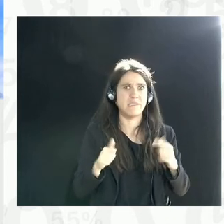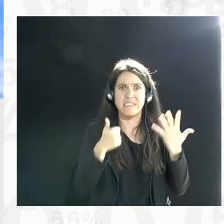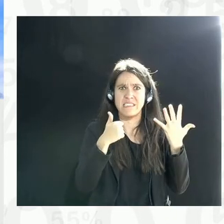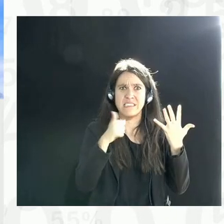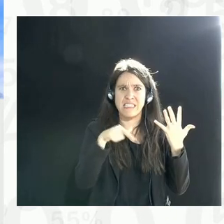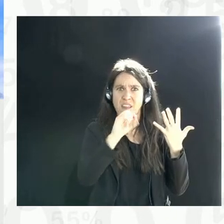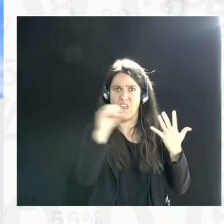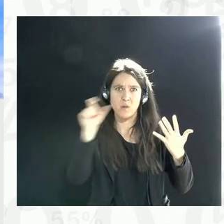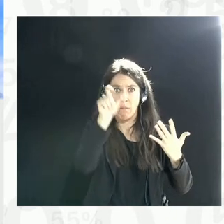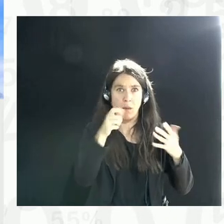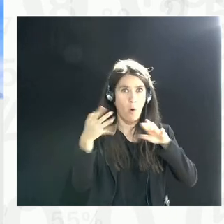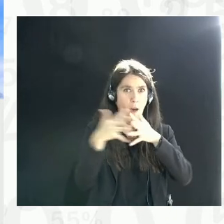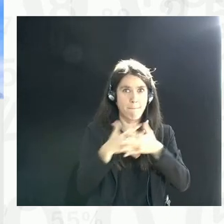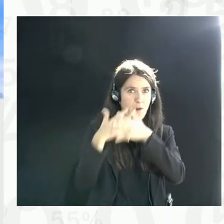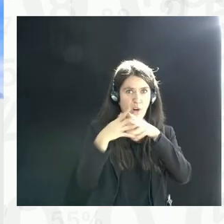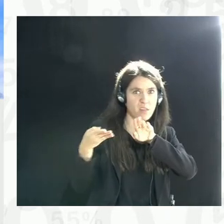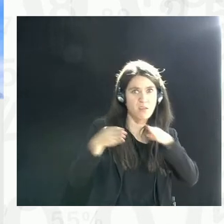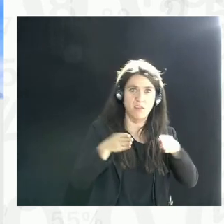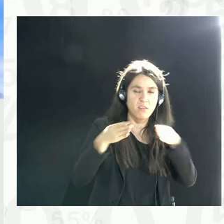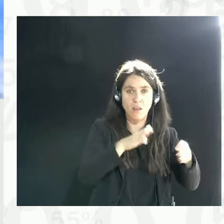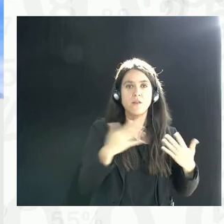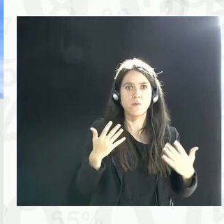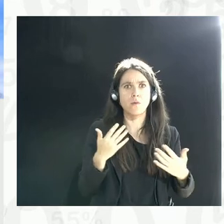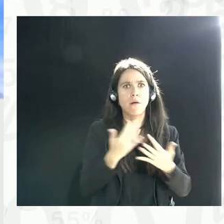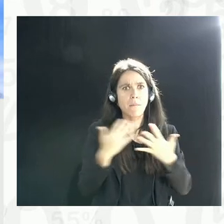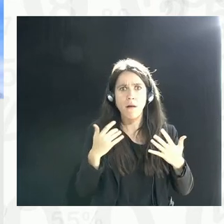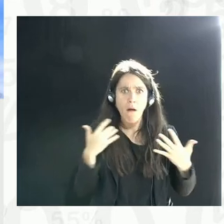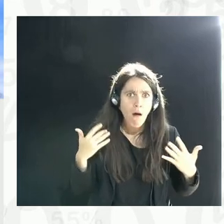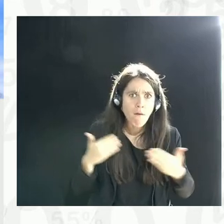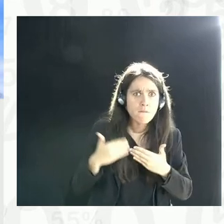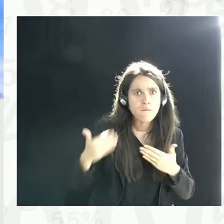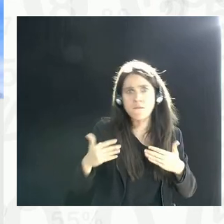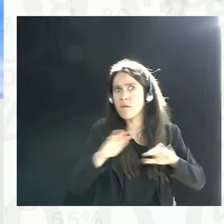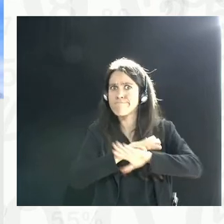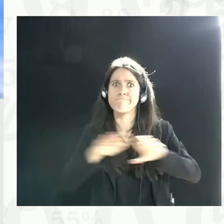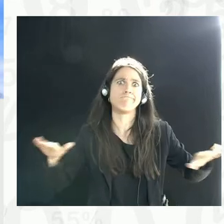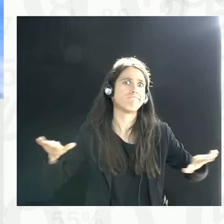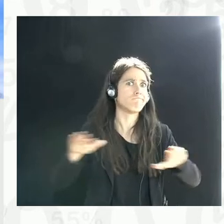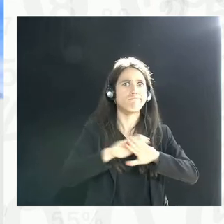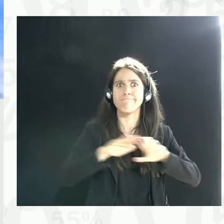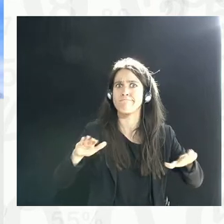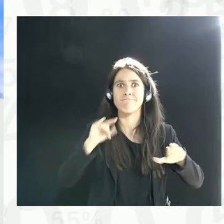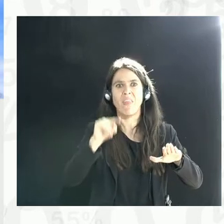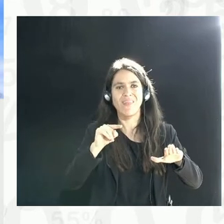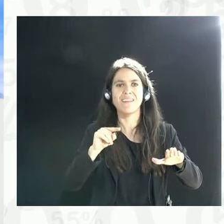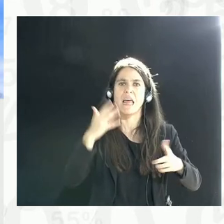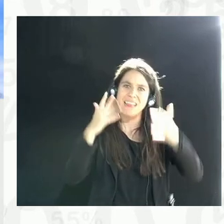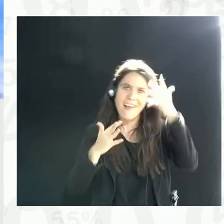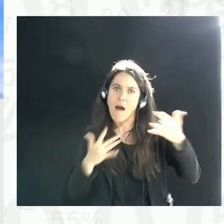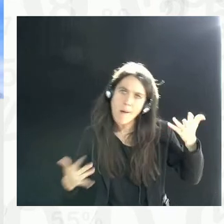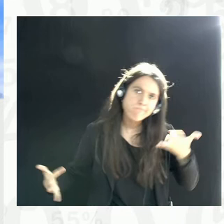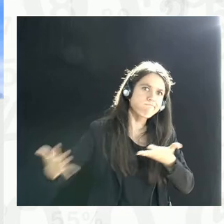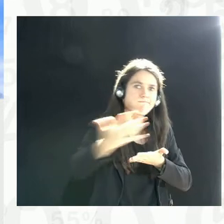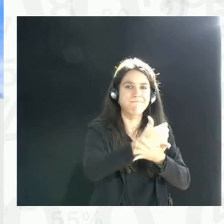After that, what happened was the National Weather Service reorganized, collected data at the local level. You now,